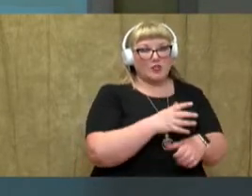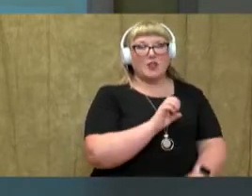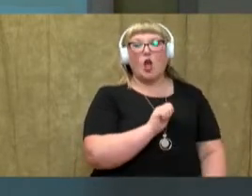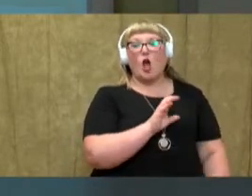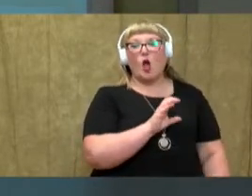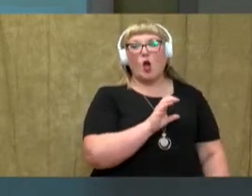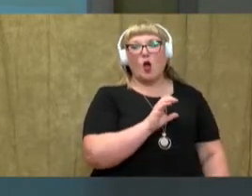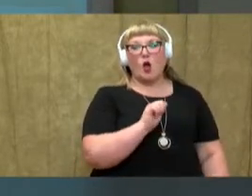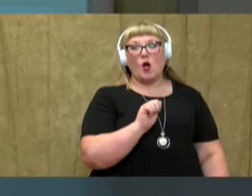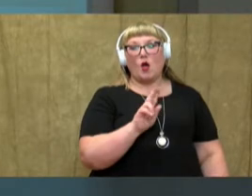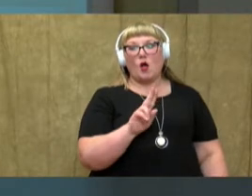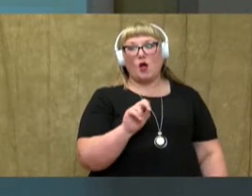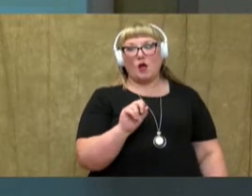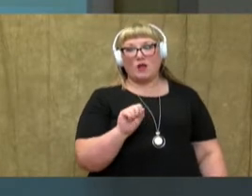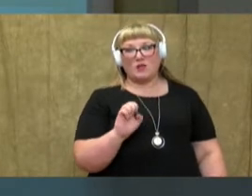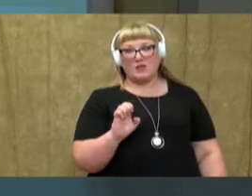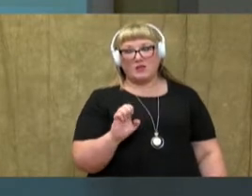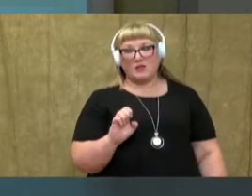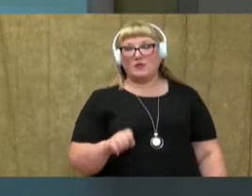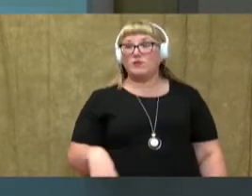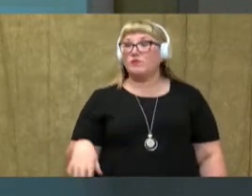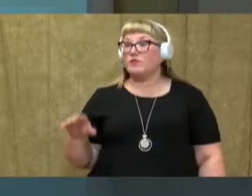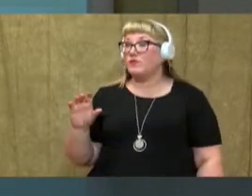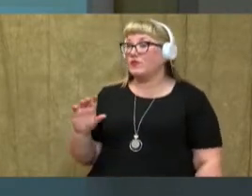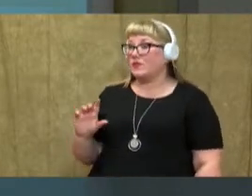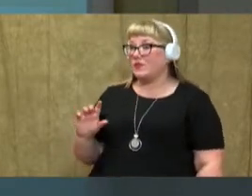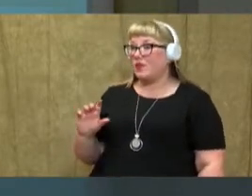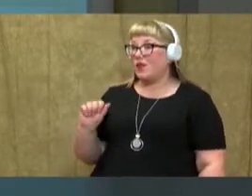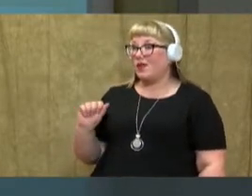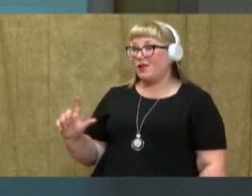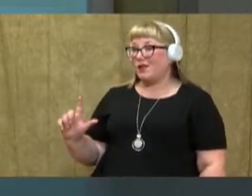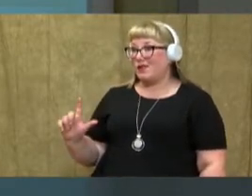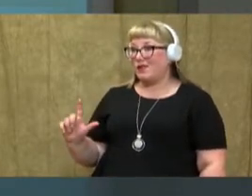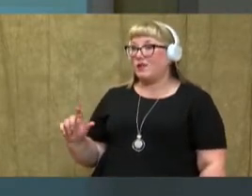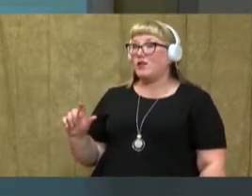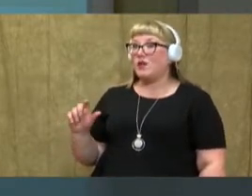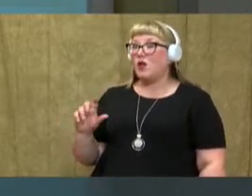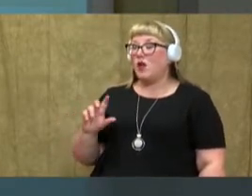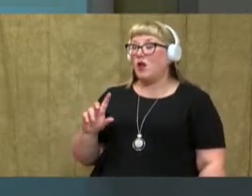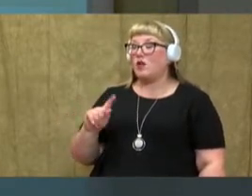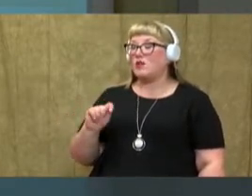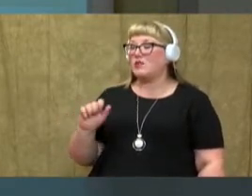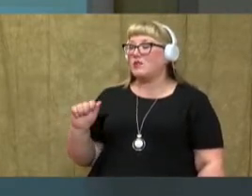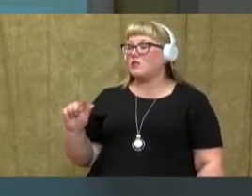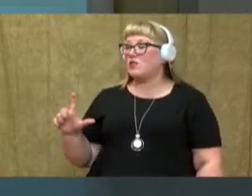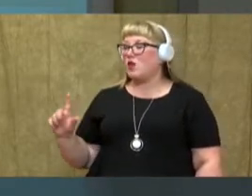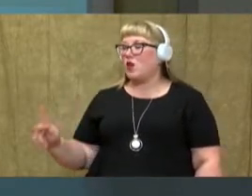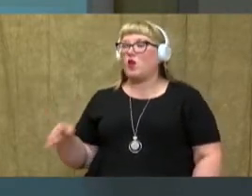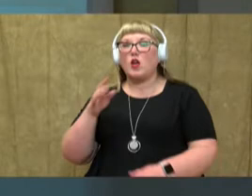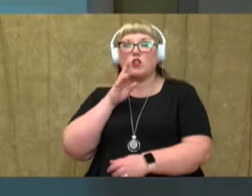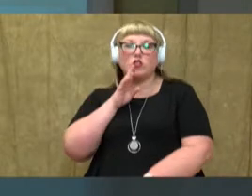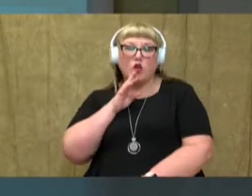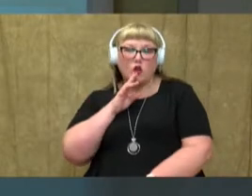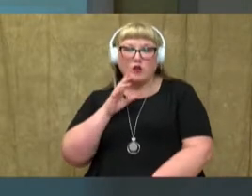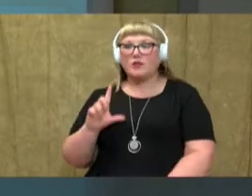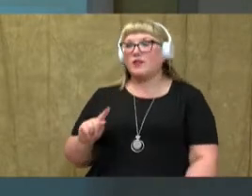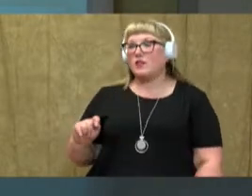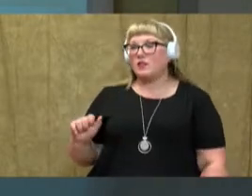cause. A-l says aww, t-aww,-talk.